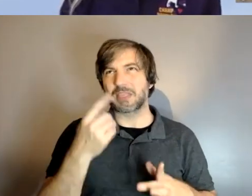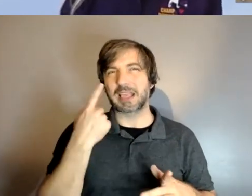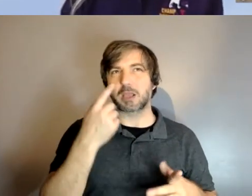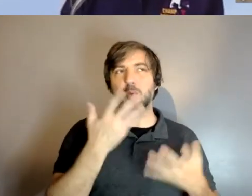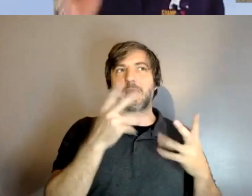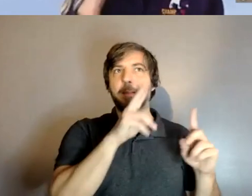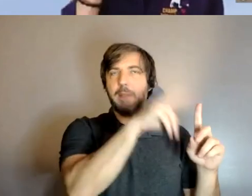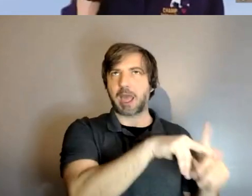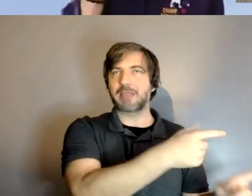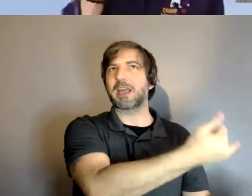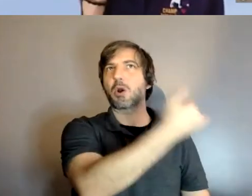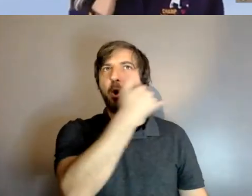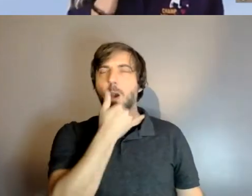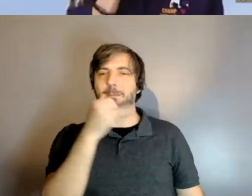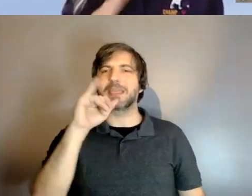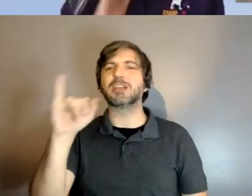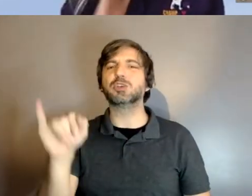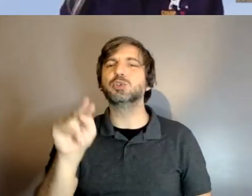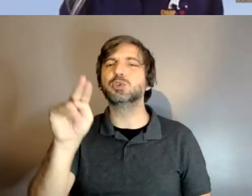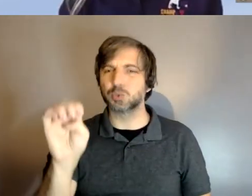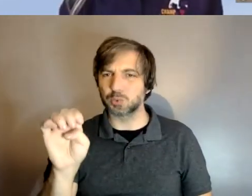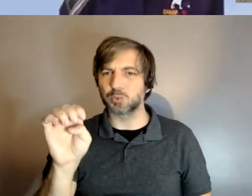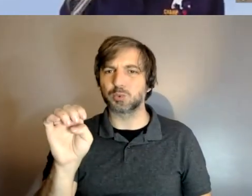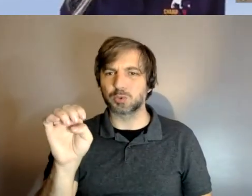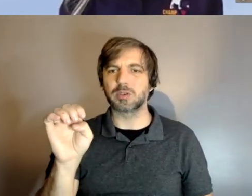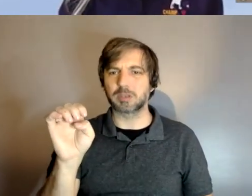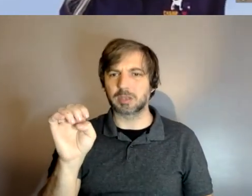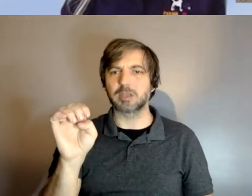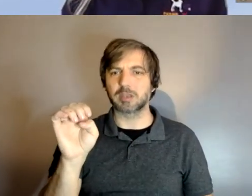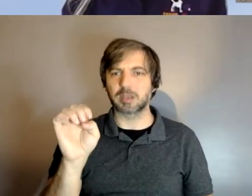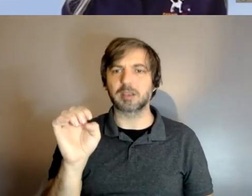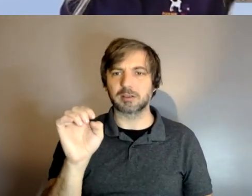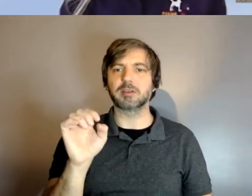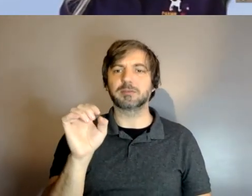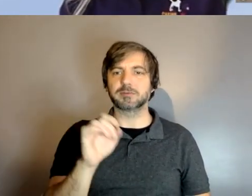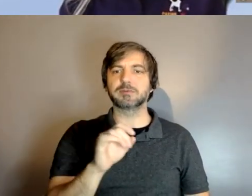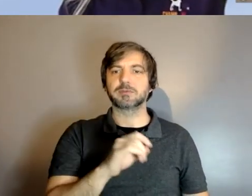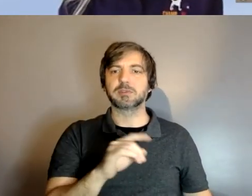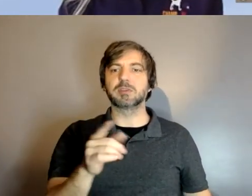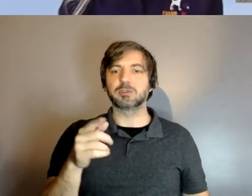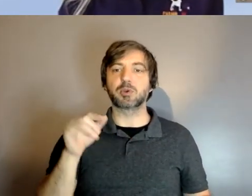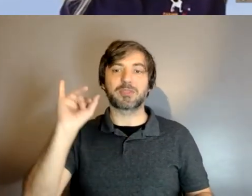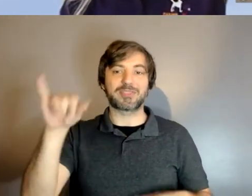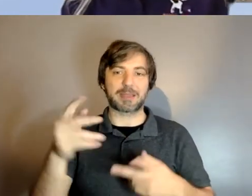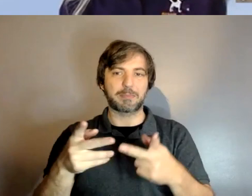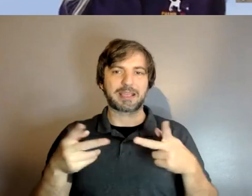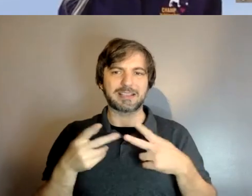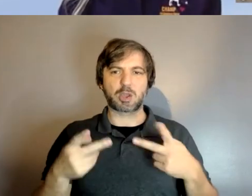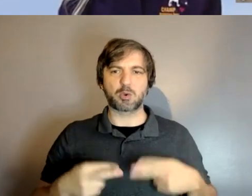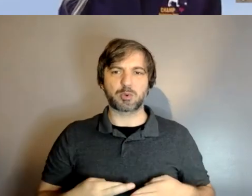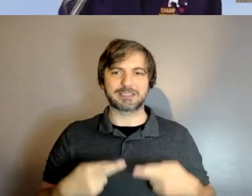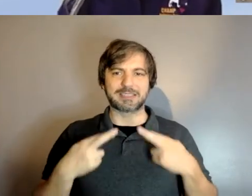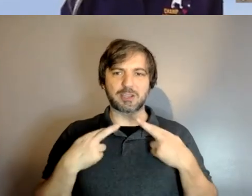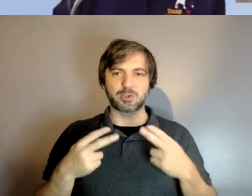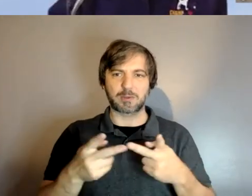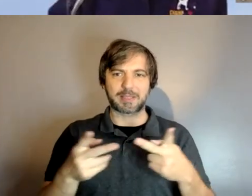about a month before i flew out so they booked some of my plane tickets and it's a residential facility so once i got the dog and